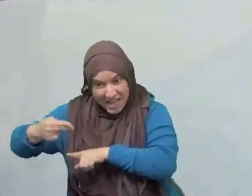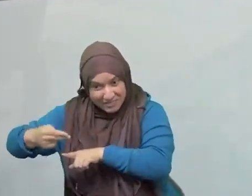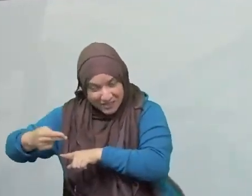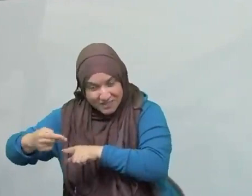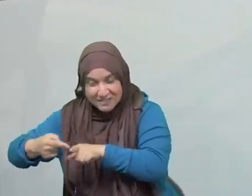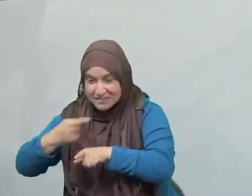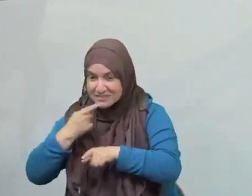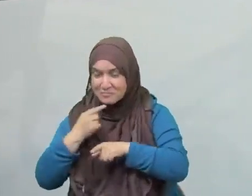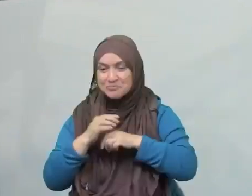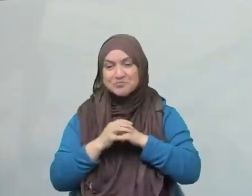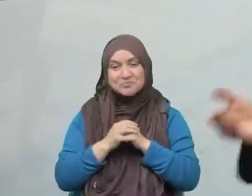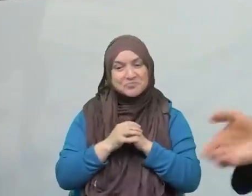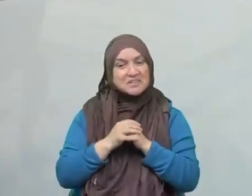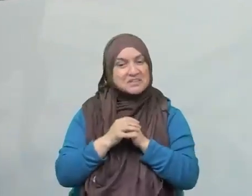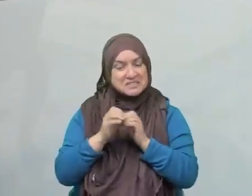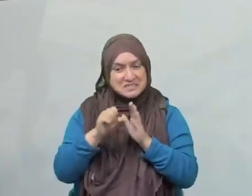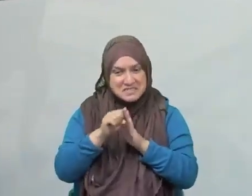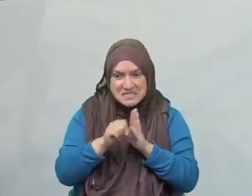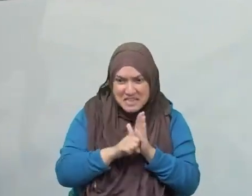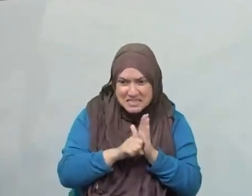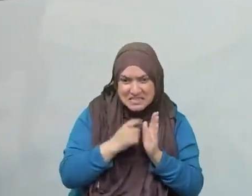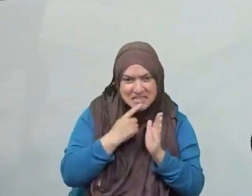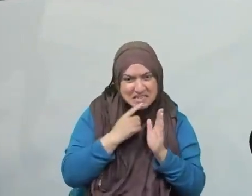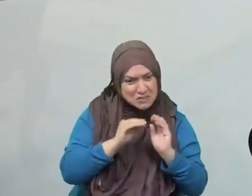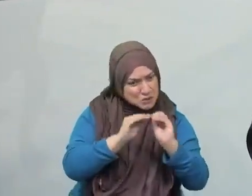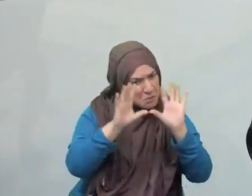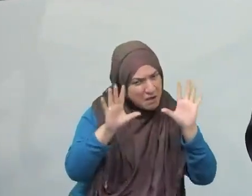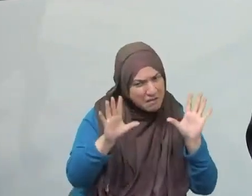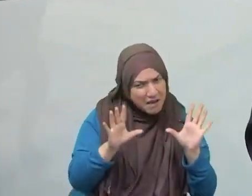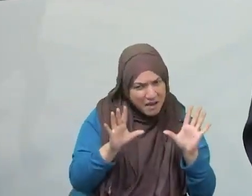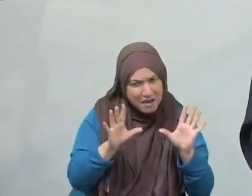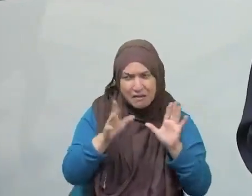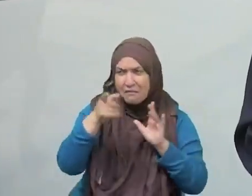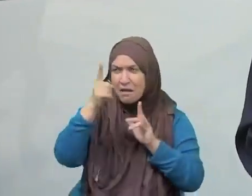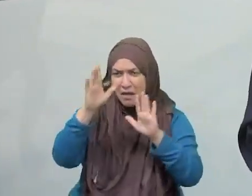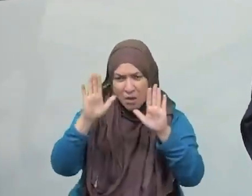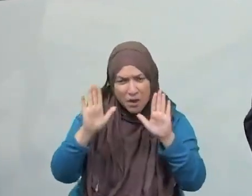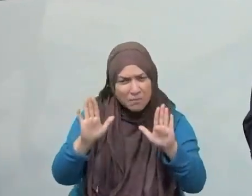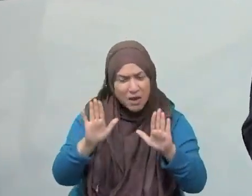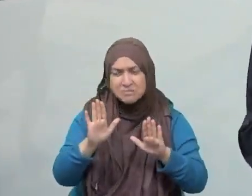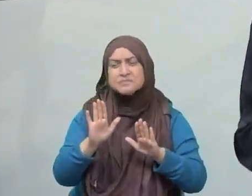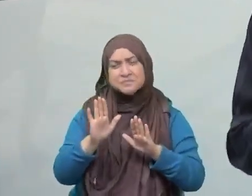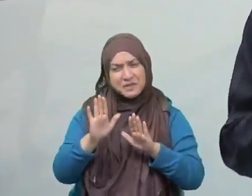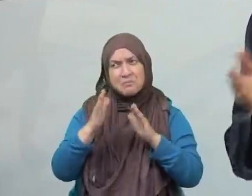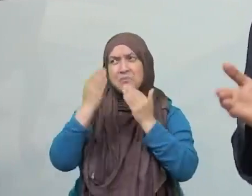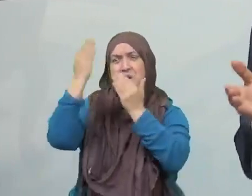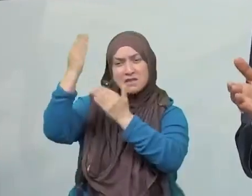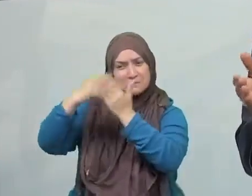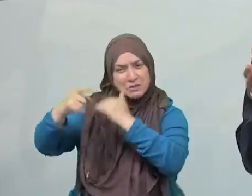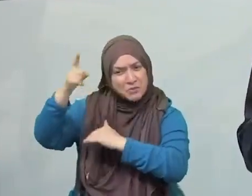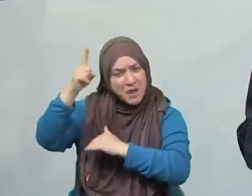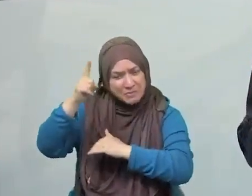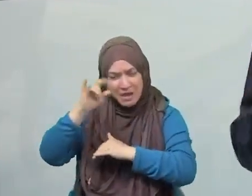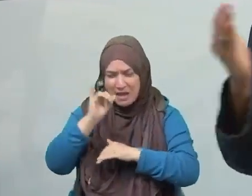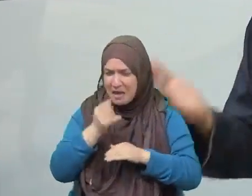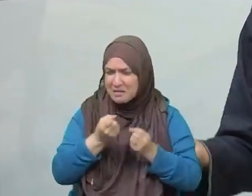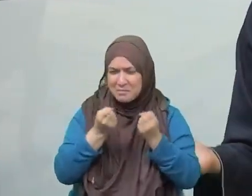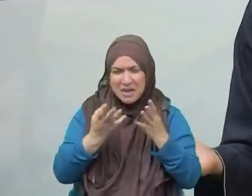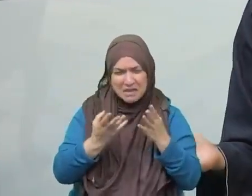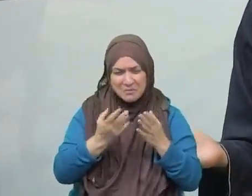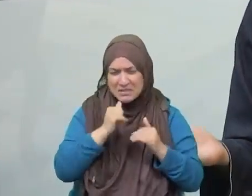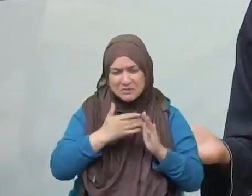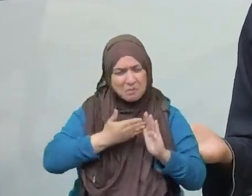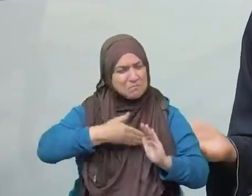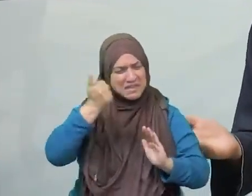statements of the pious predecessors, like al-fudayl and ibn Taymiyyah rahimahullah ta'ala, when they were asked about prioritizing seeking